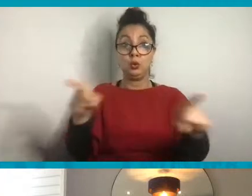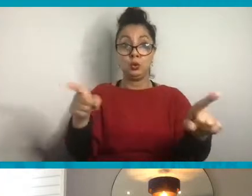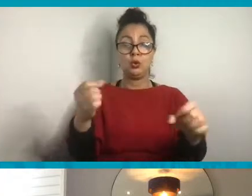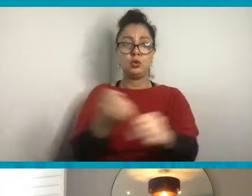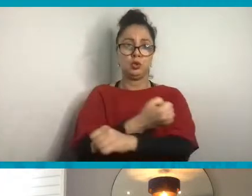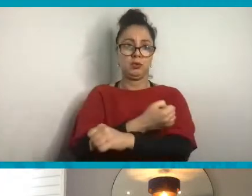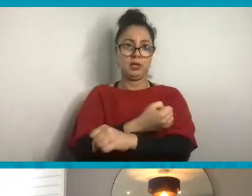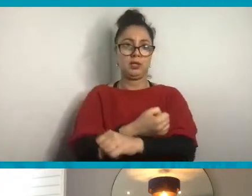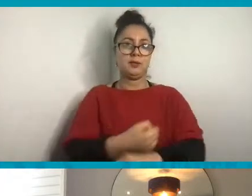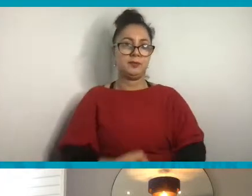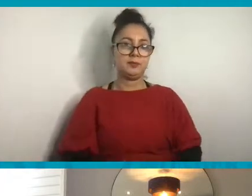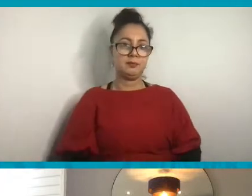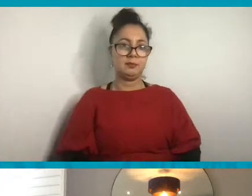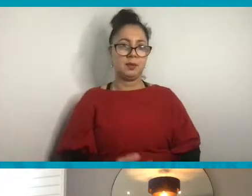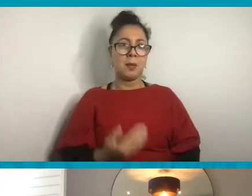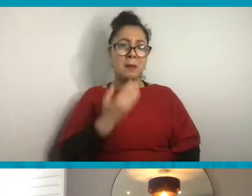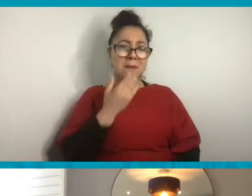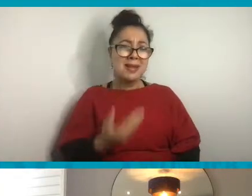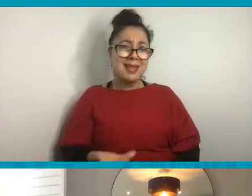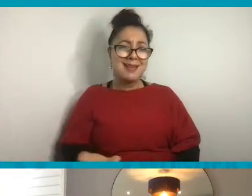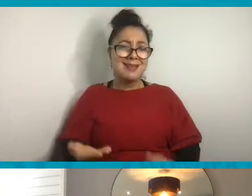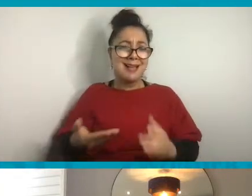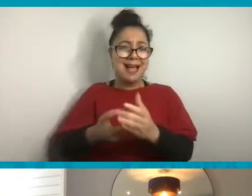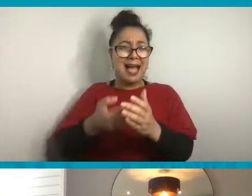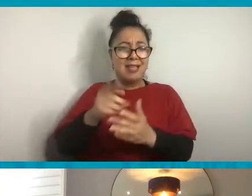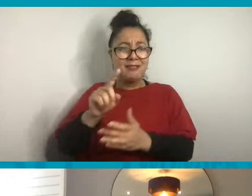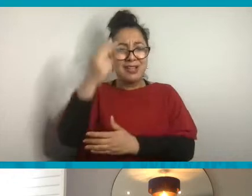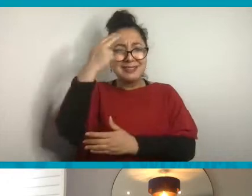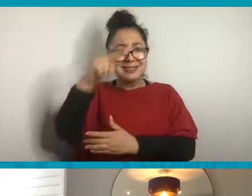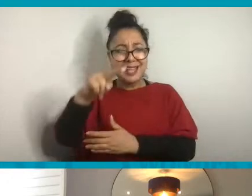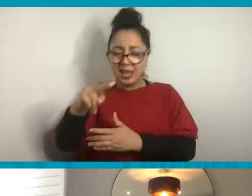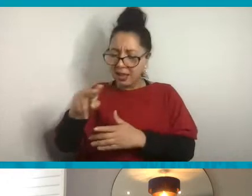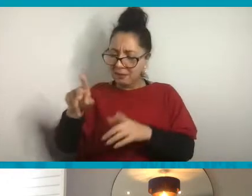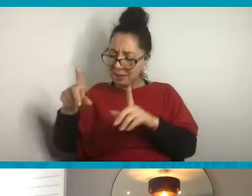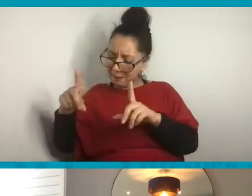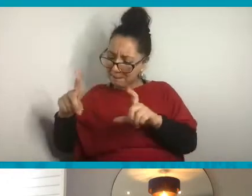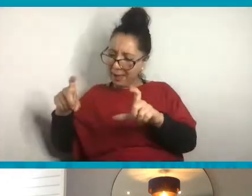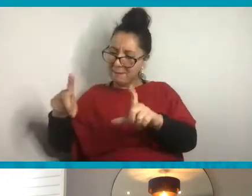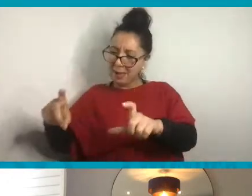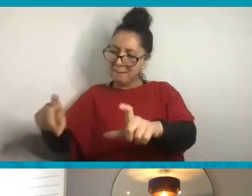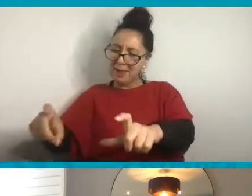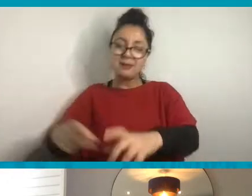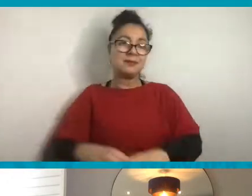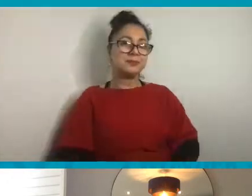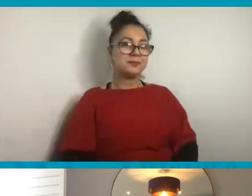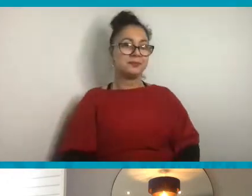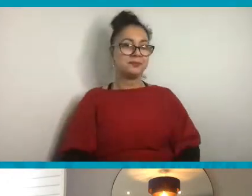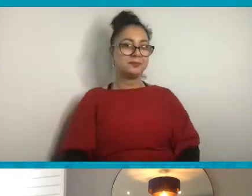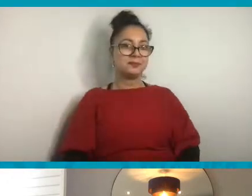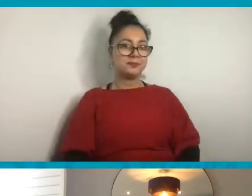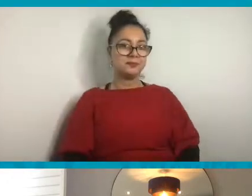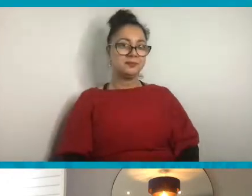on there and take a picture at this stage as well. So while we're doing this,